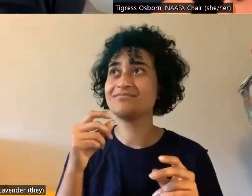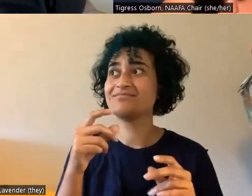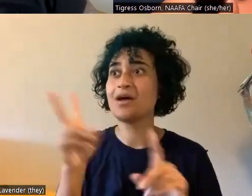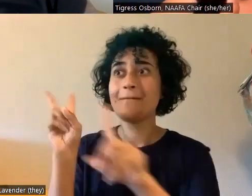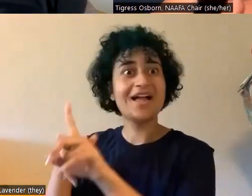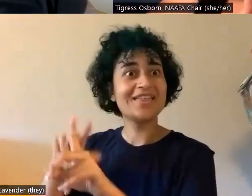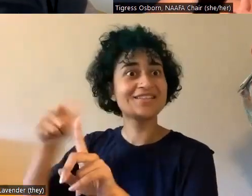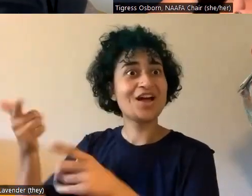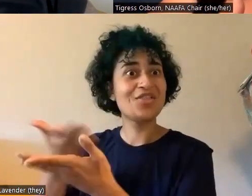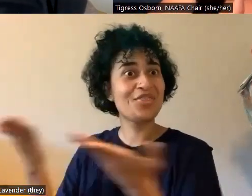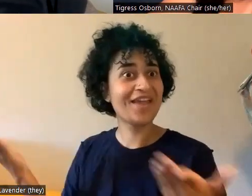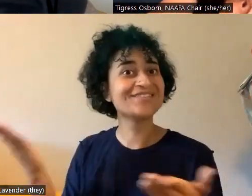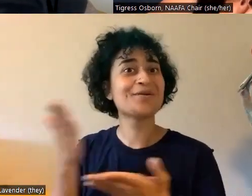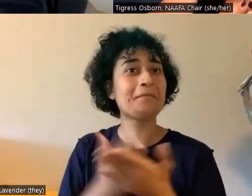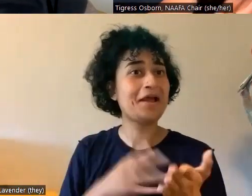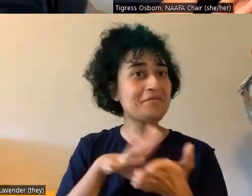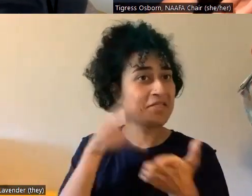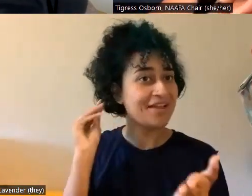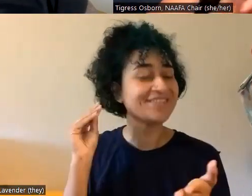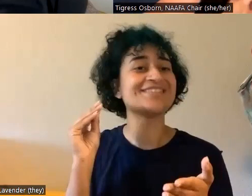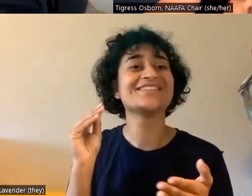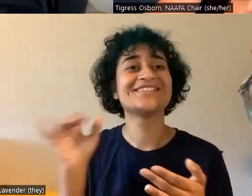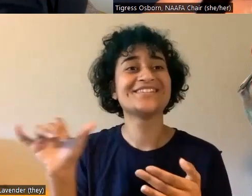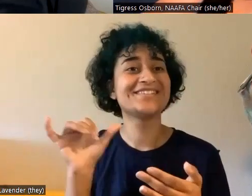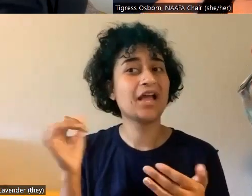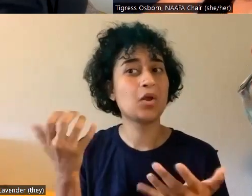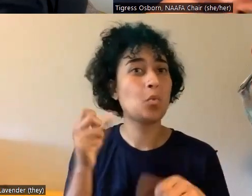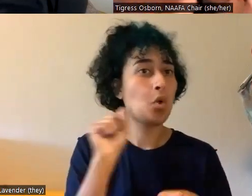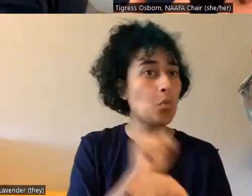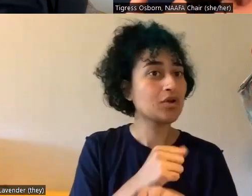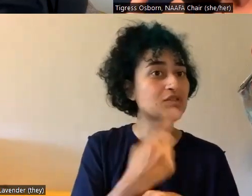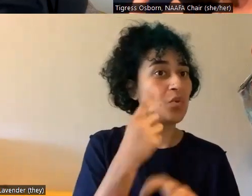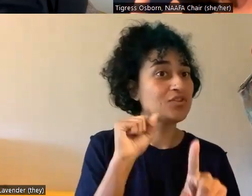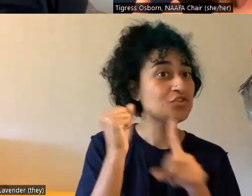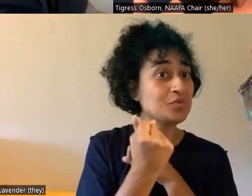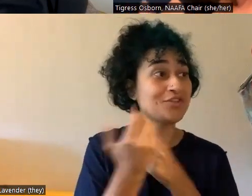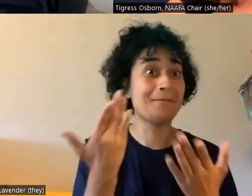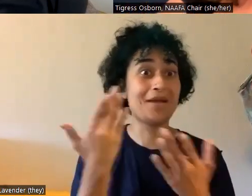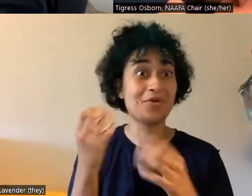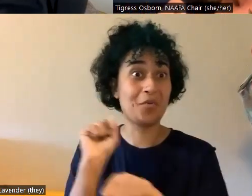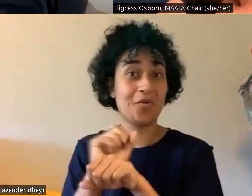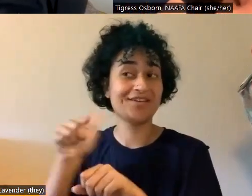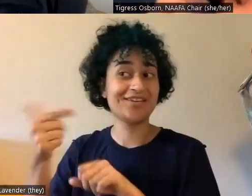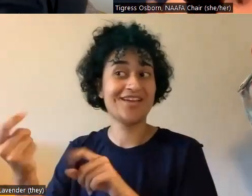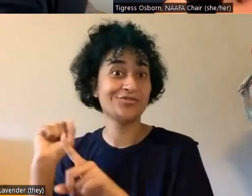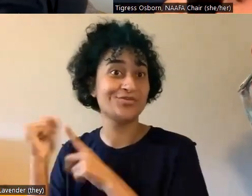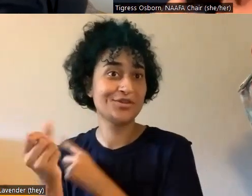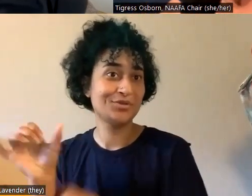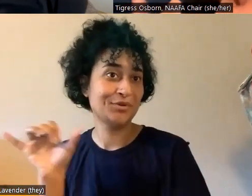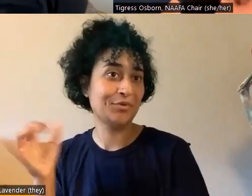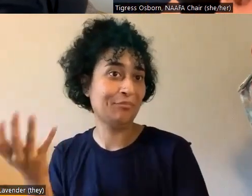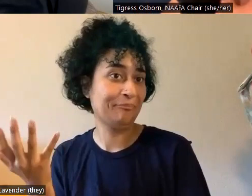the lesson here is, you know, as you're what, you know, what works in one scenario sometimes works in another scenario, right? If which